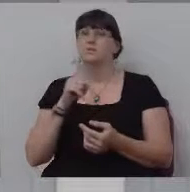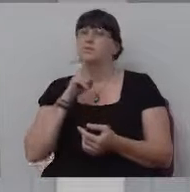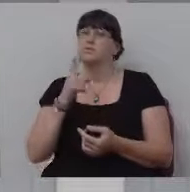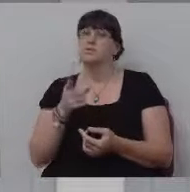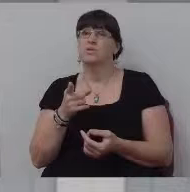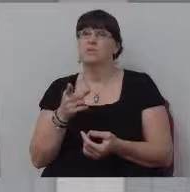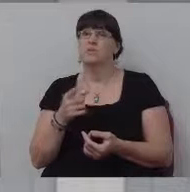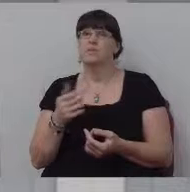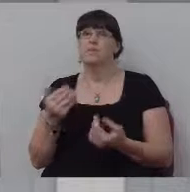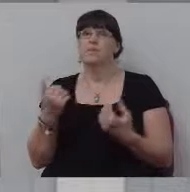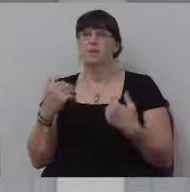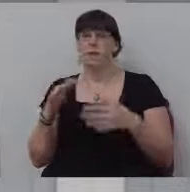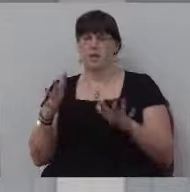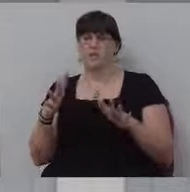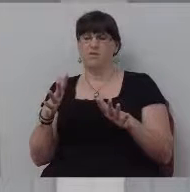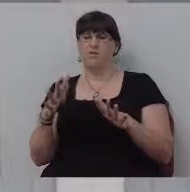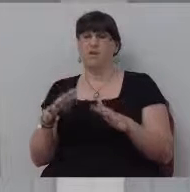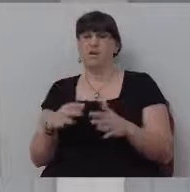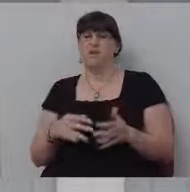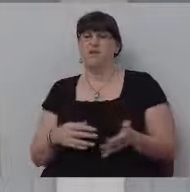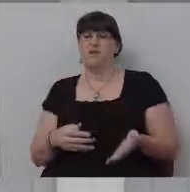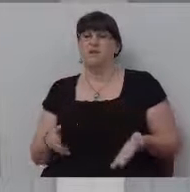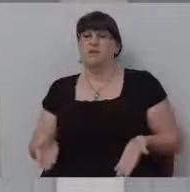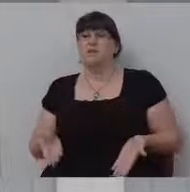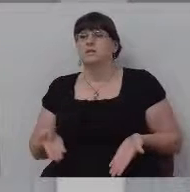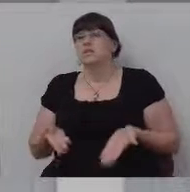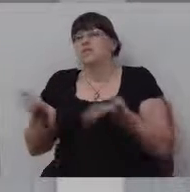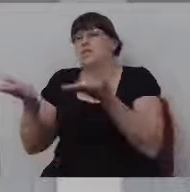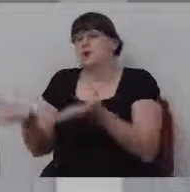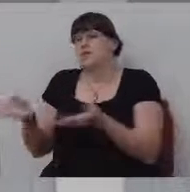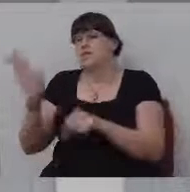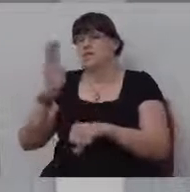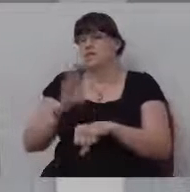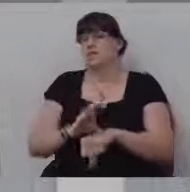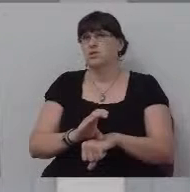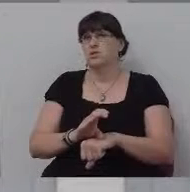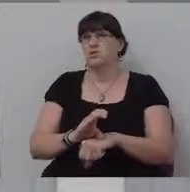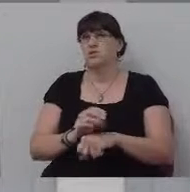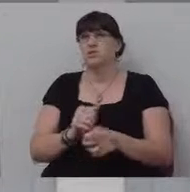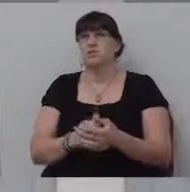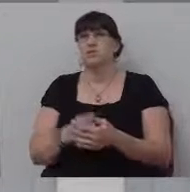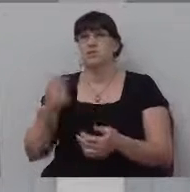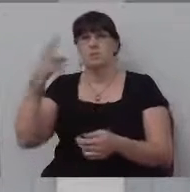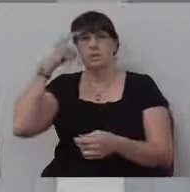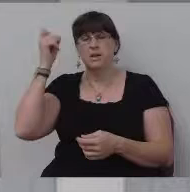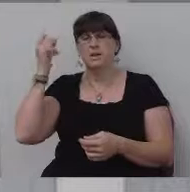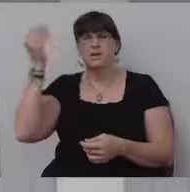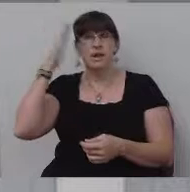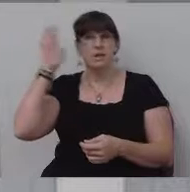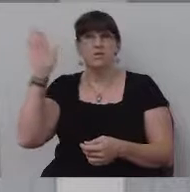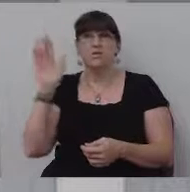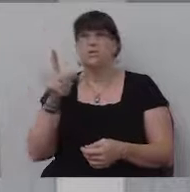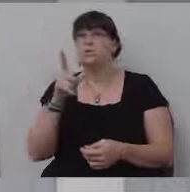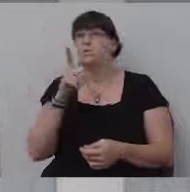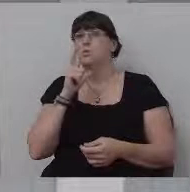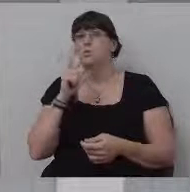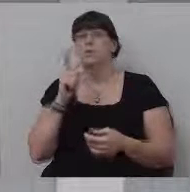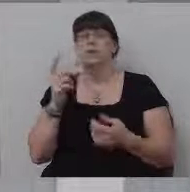be honest with you, I'm, I'm afraid to recommend a church to anybody, uh, you know, other than ours. Cause I don't know who has or hasn't